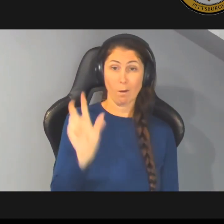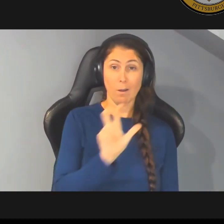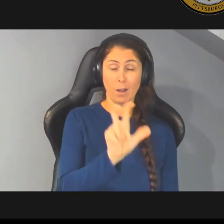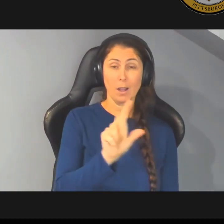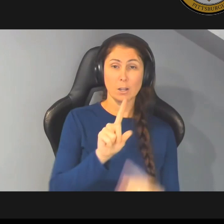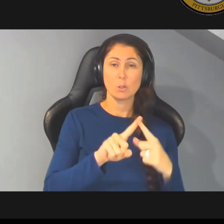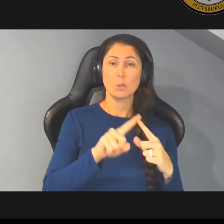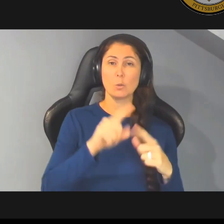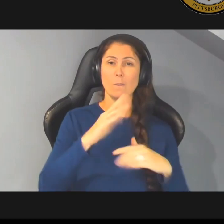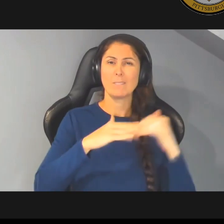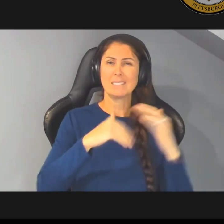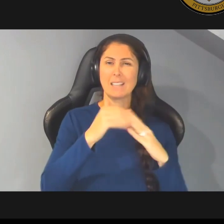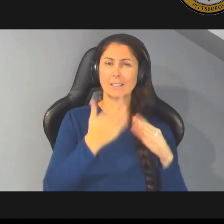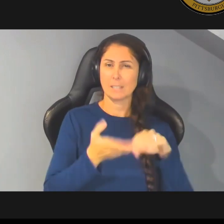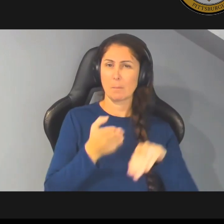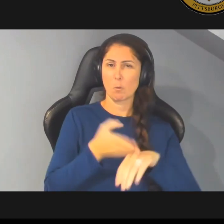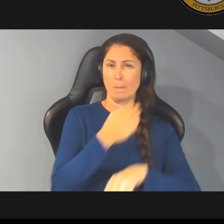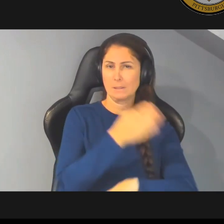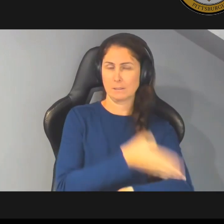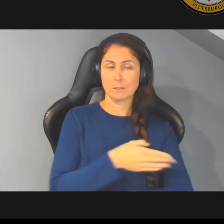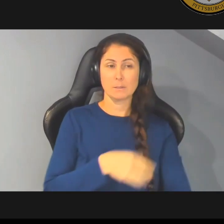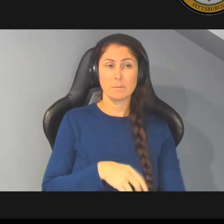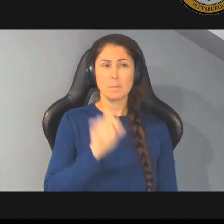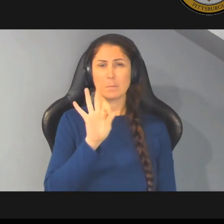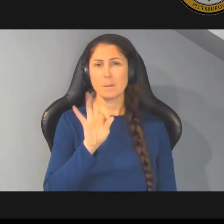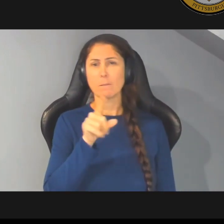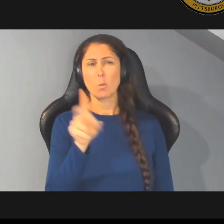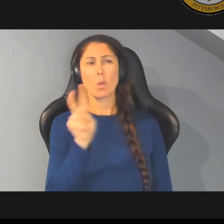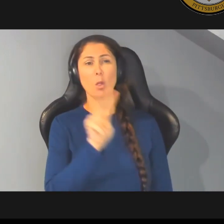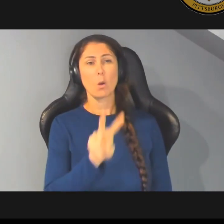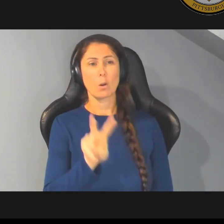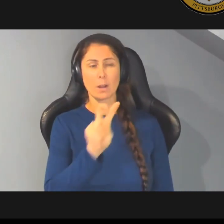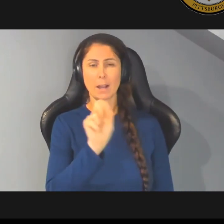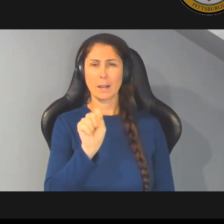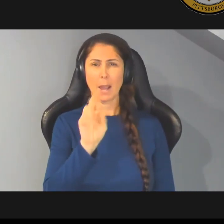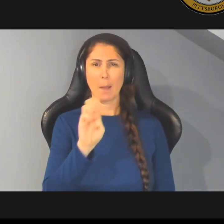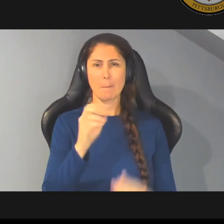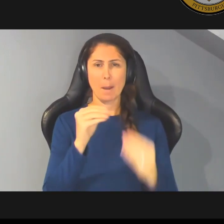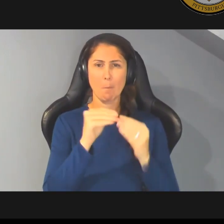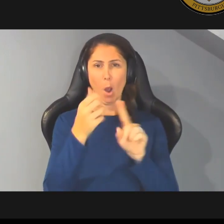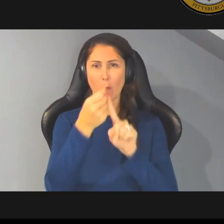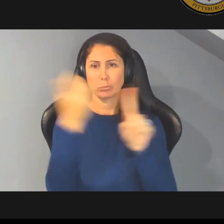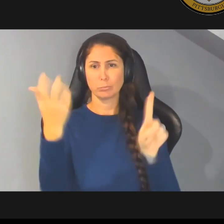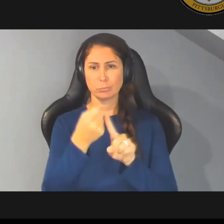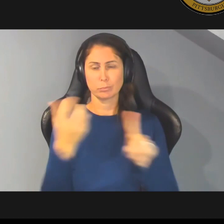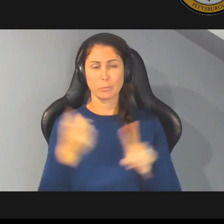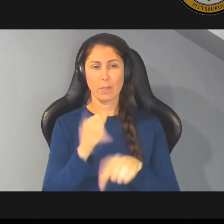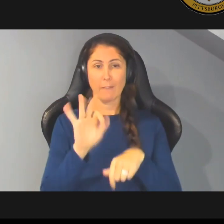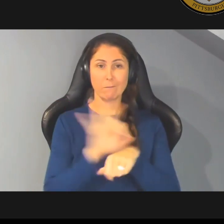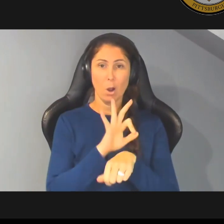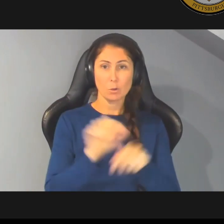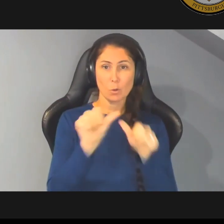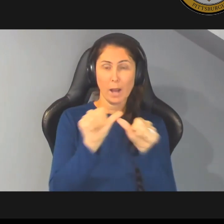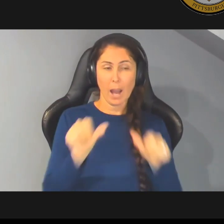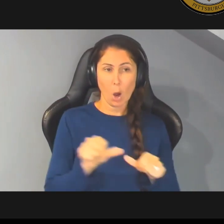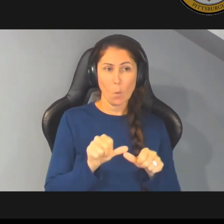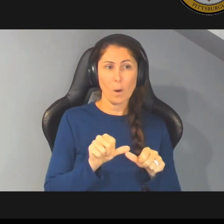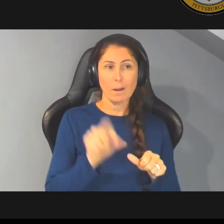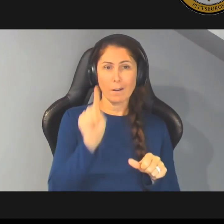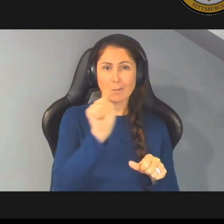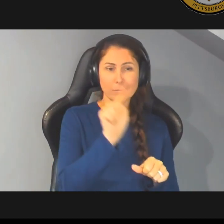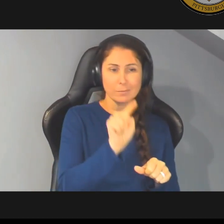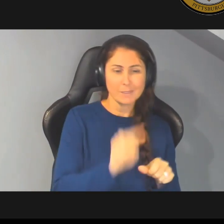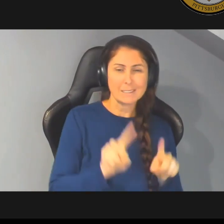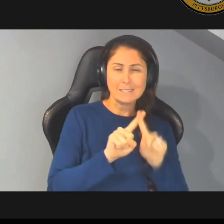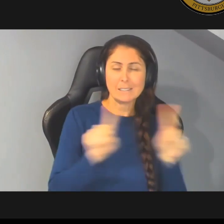improvements and if you if you look at it these can be broken down furthers the functional area will drill down into different project